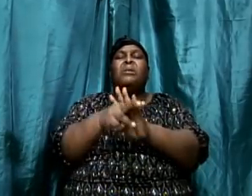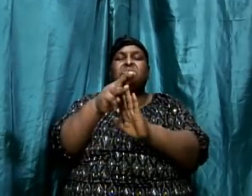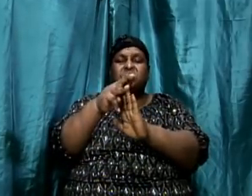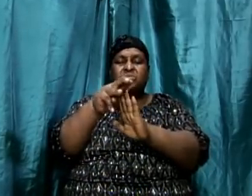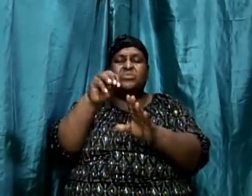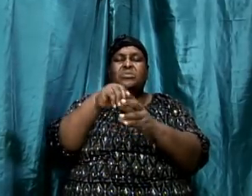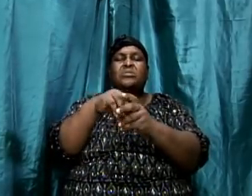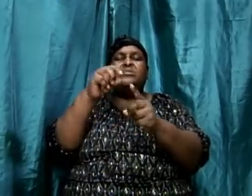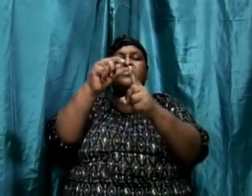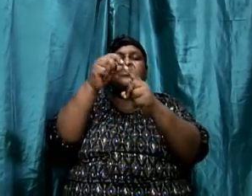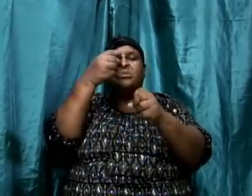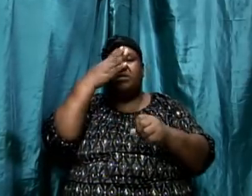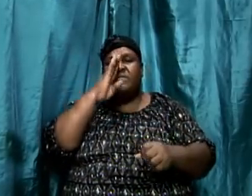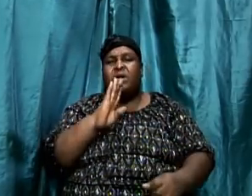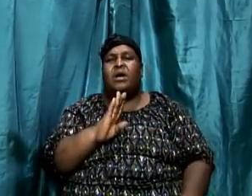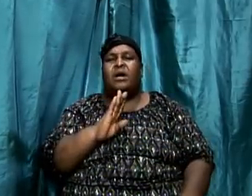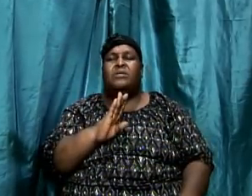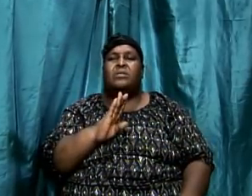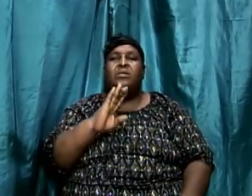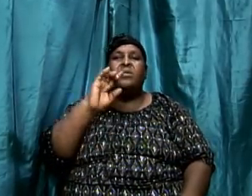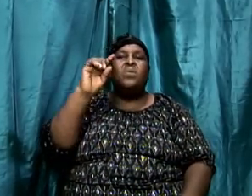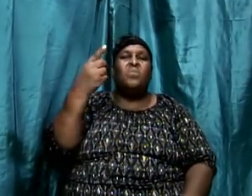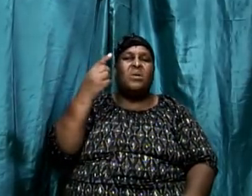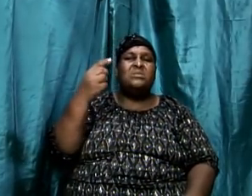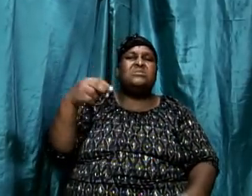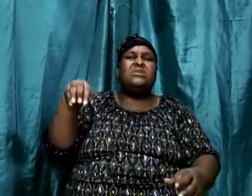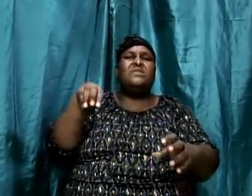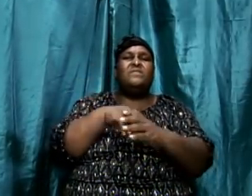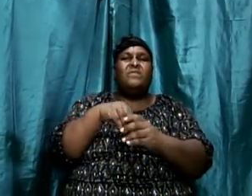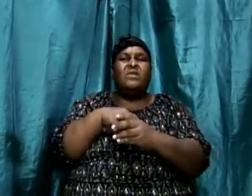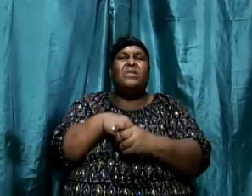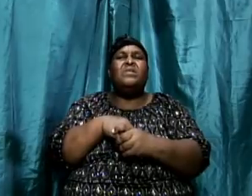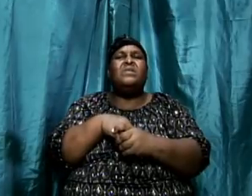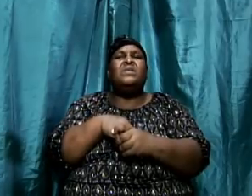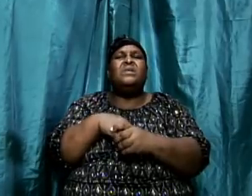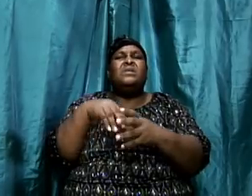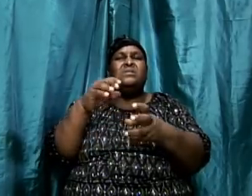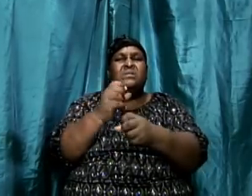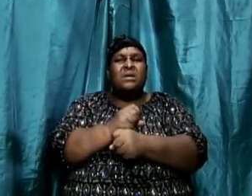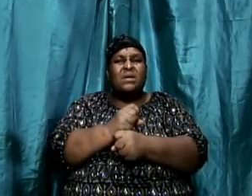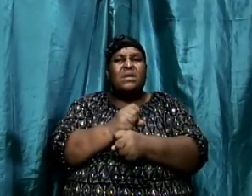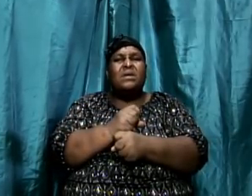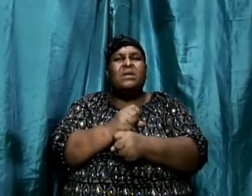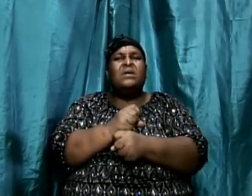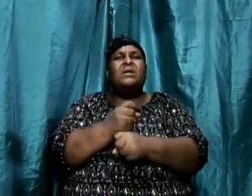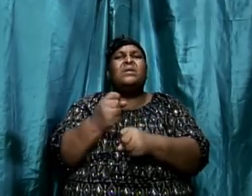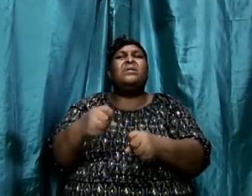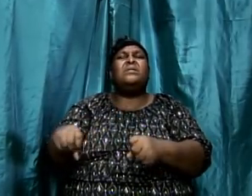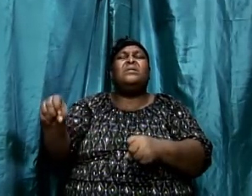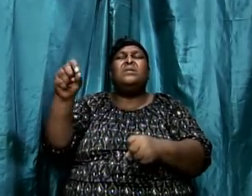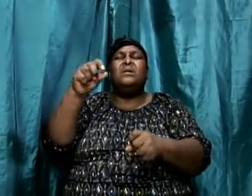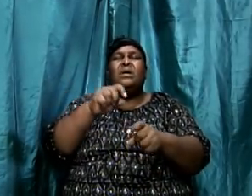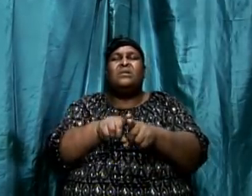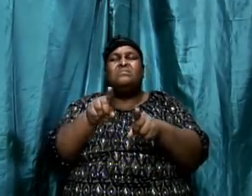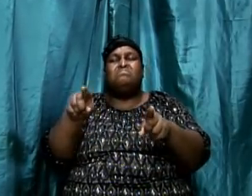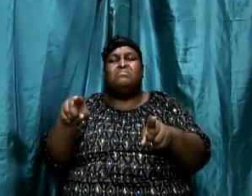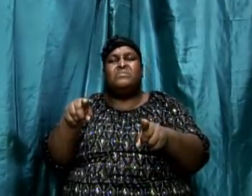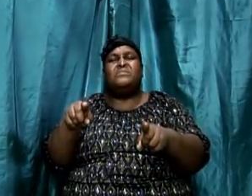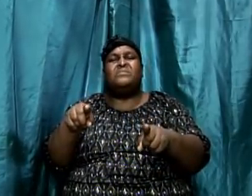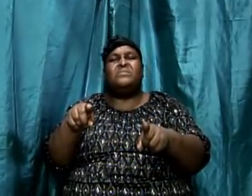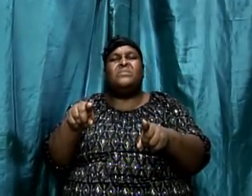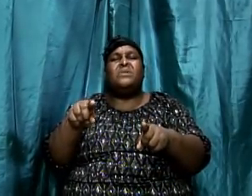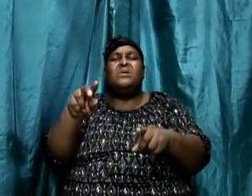it's systematic because it involves taking certain steps in a certain order to guarantee a certain result.